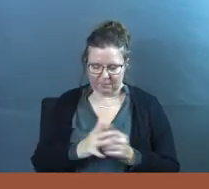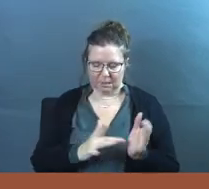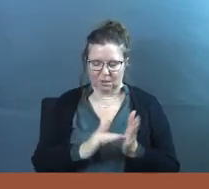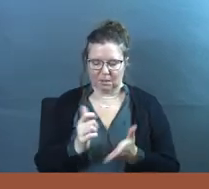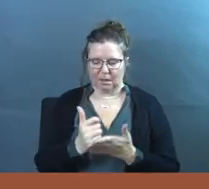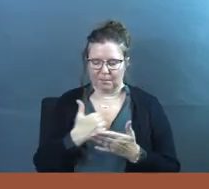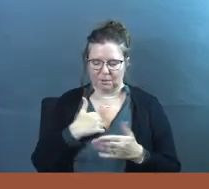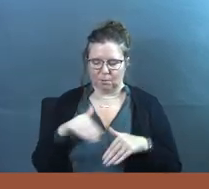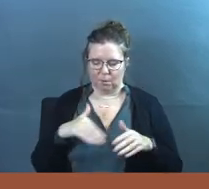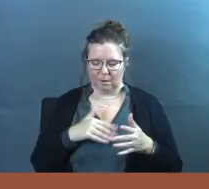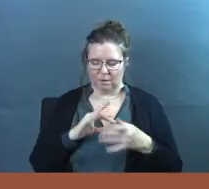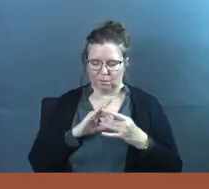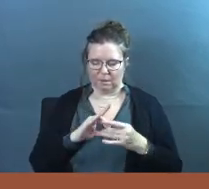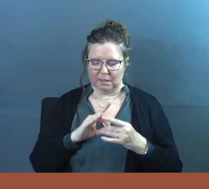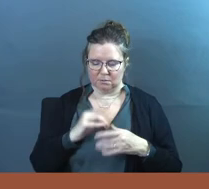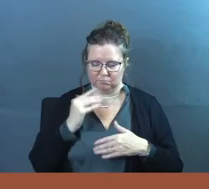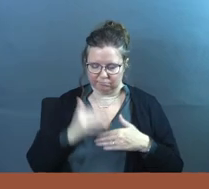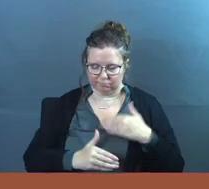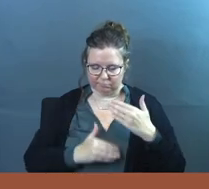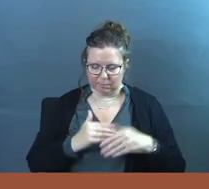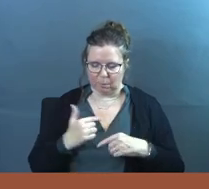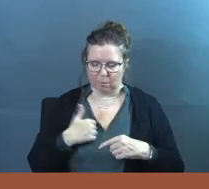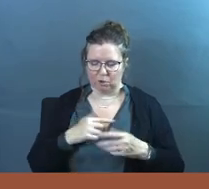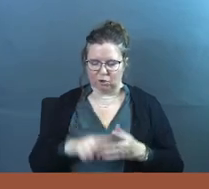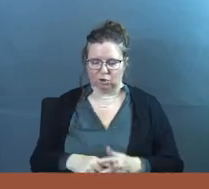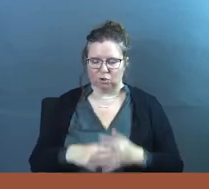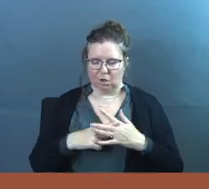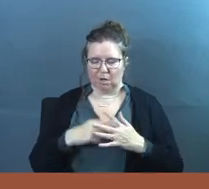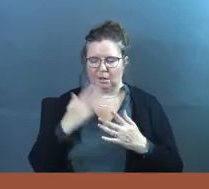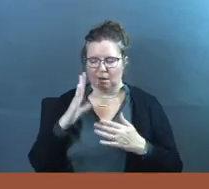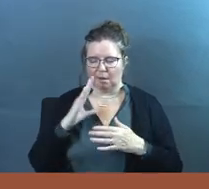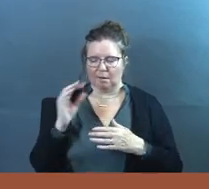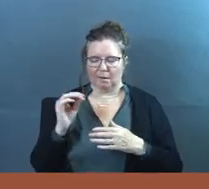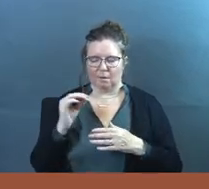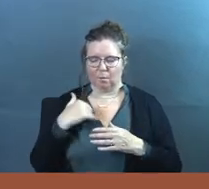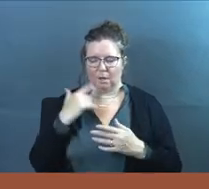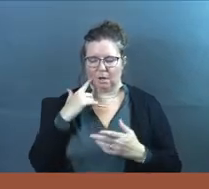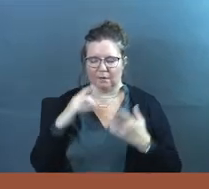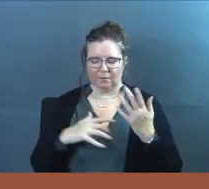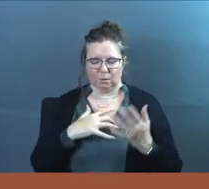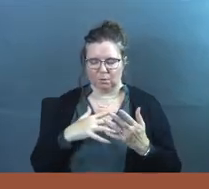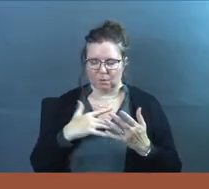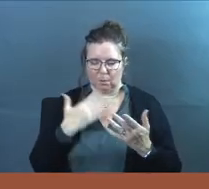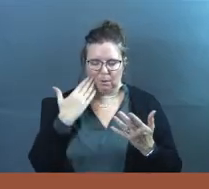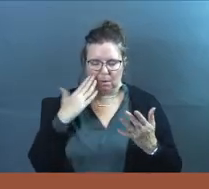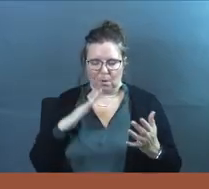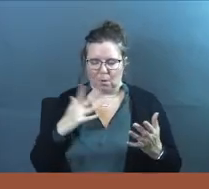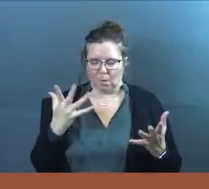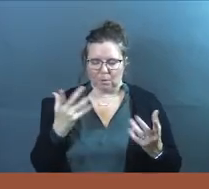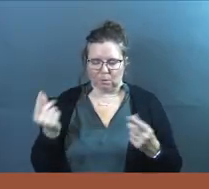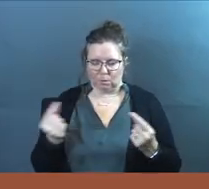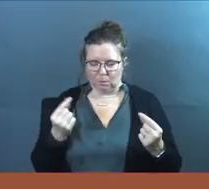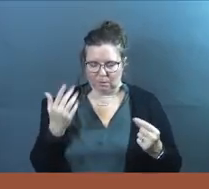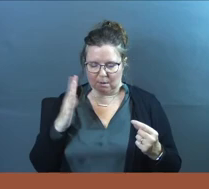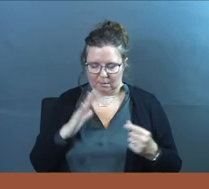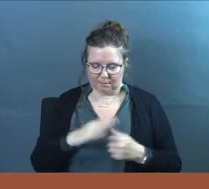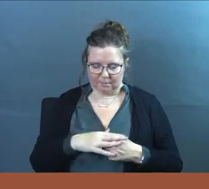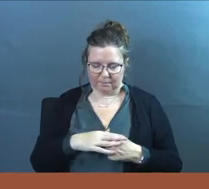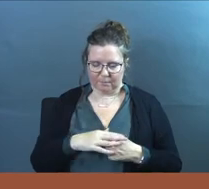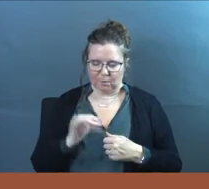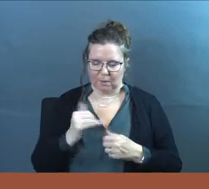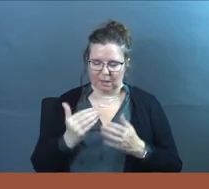Jesus, help us as we walk this relationship out, God, when we're just starting, God, and we're confused and lost. We don't know what to do, God.